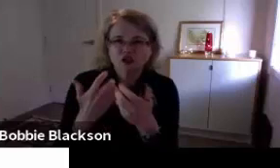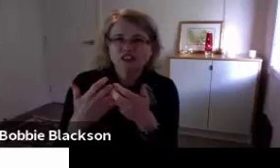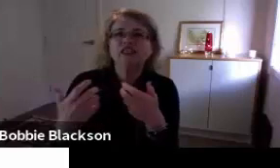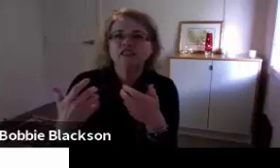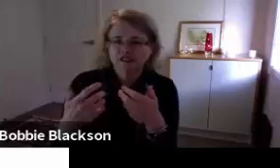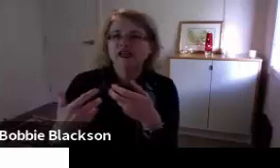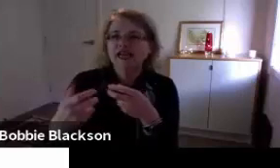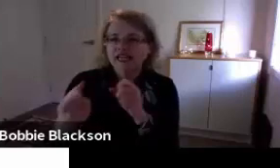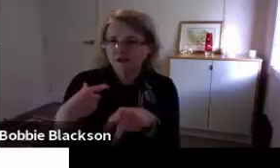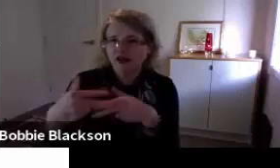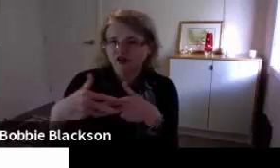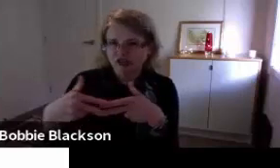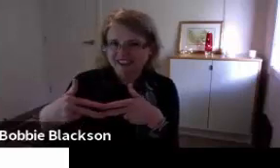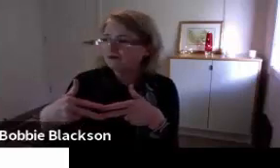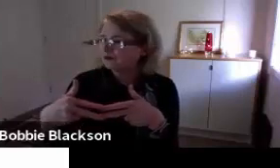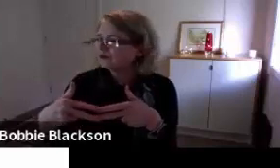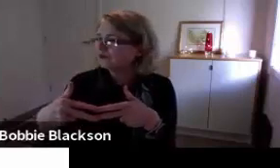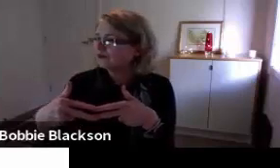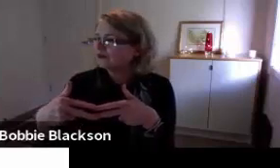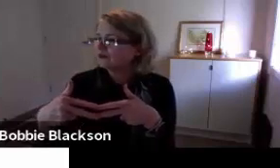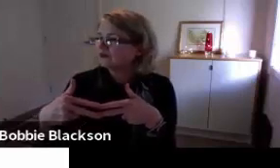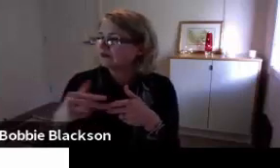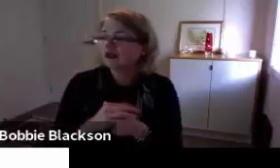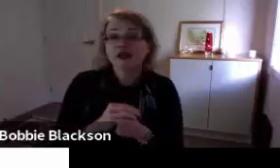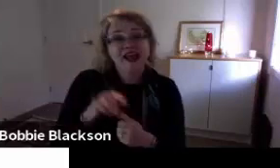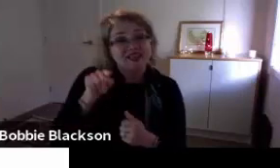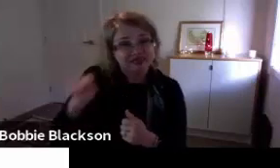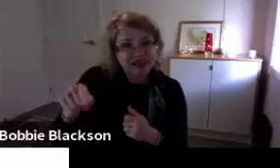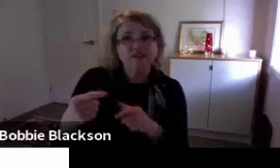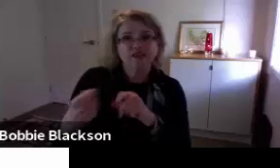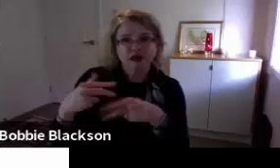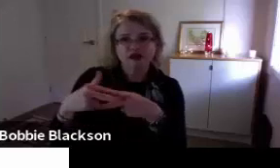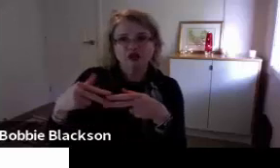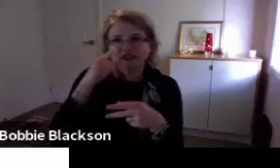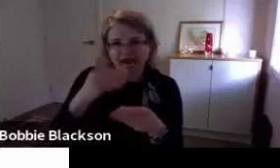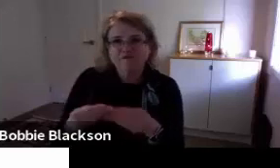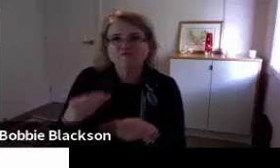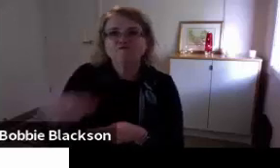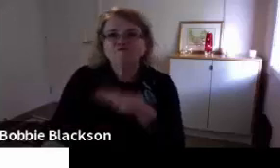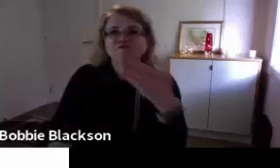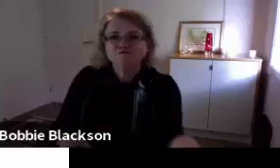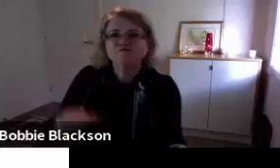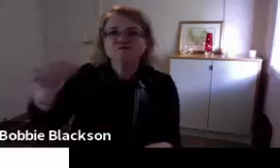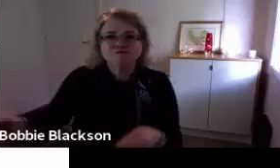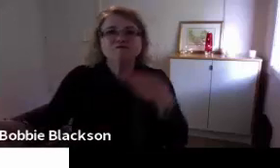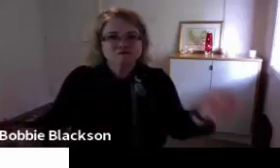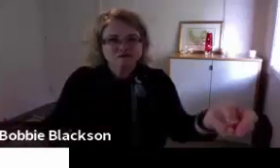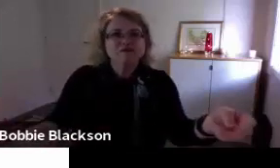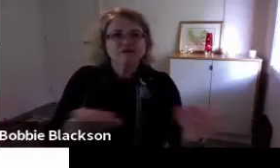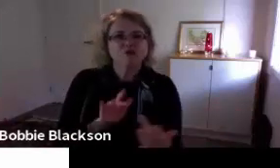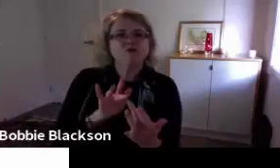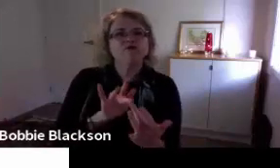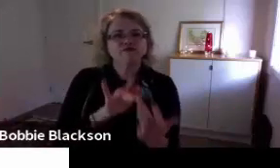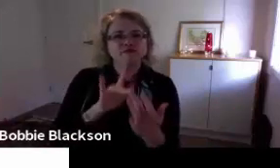University email addresses. So they are able to communicate through their Griffith